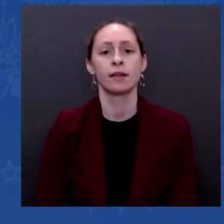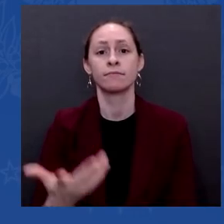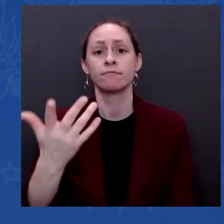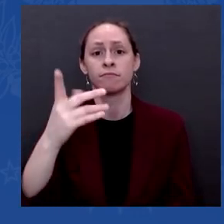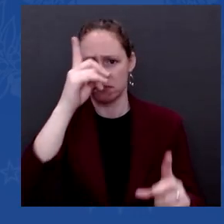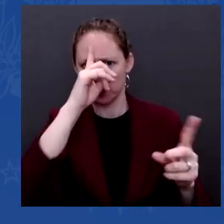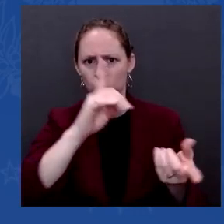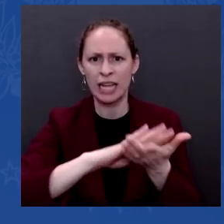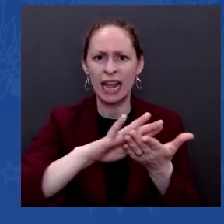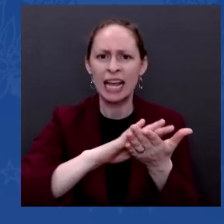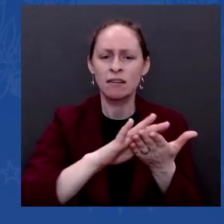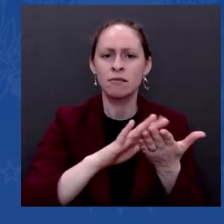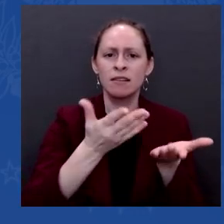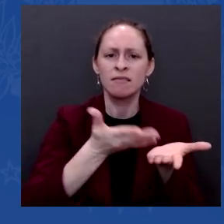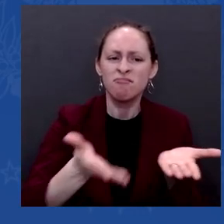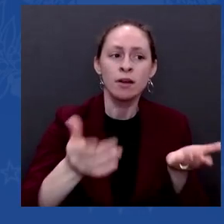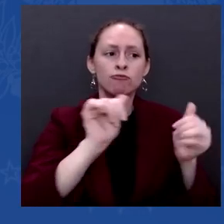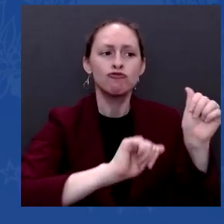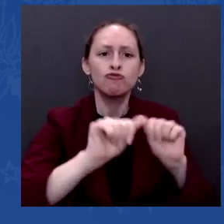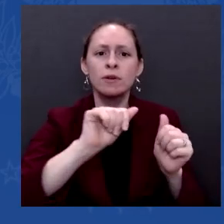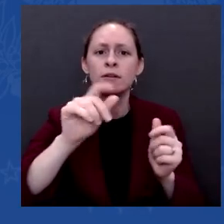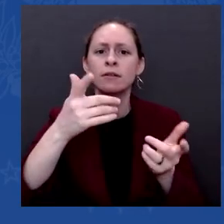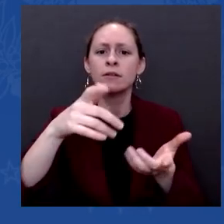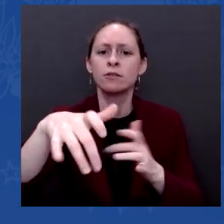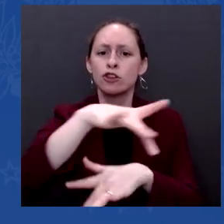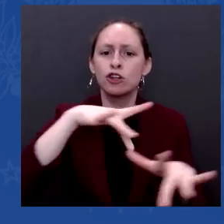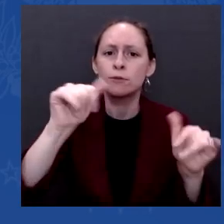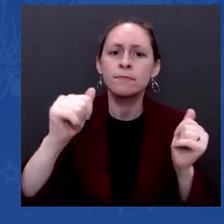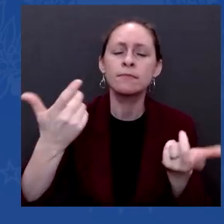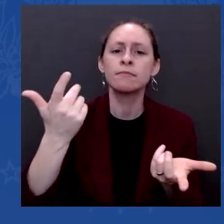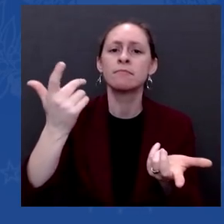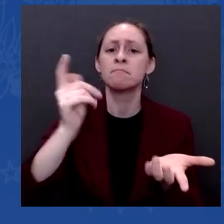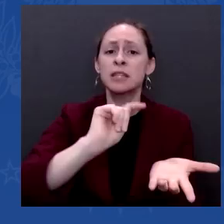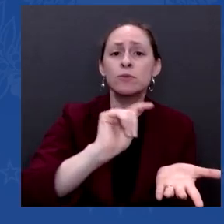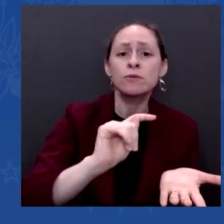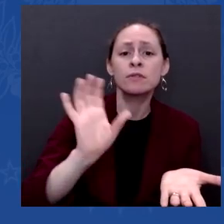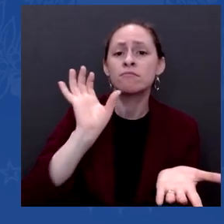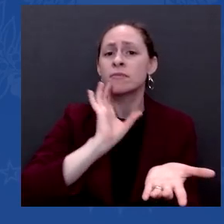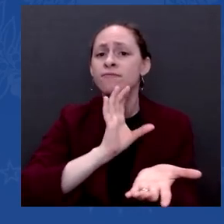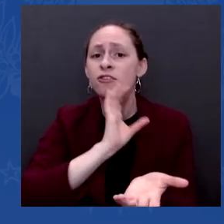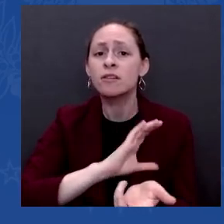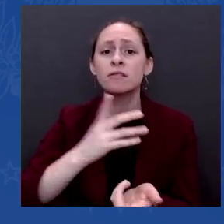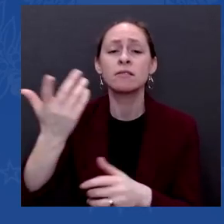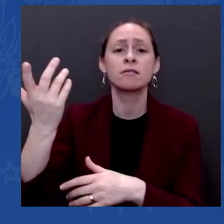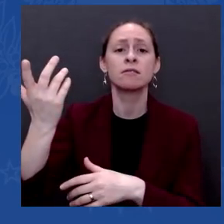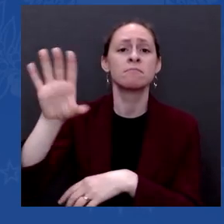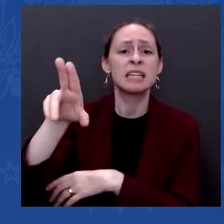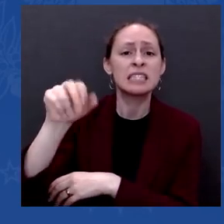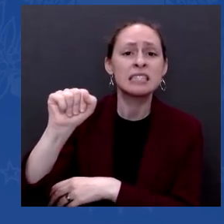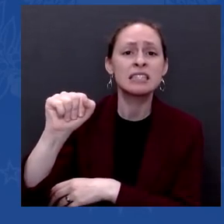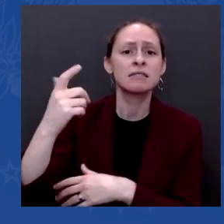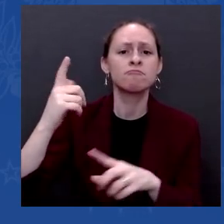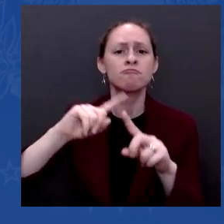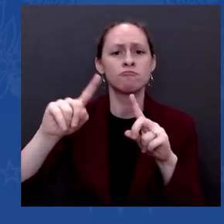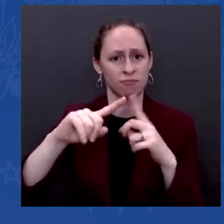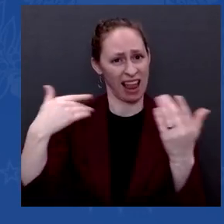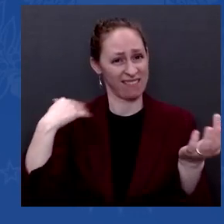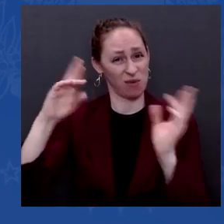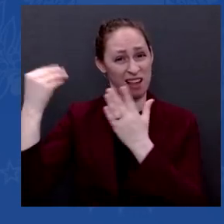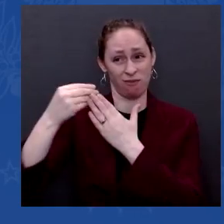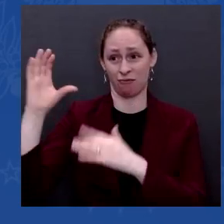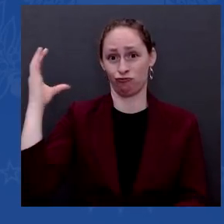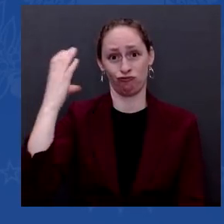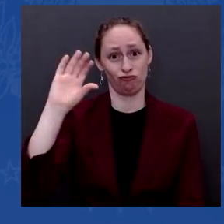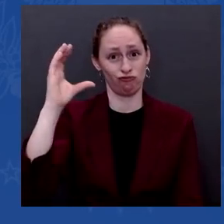buses, et cetera, that all that money's there. There's billions of dollars made available. It's there. Uh, not every school